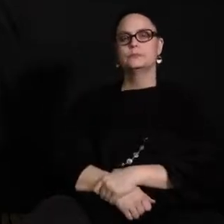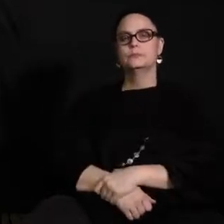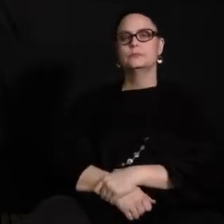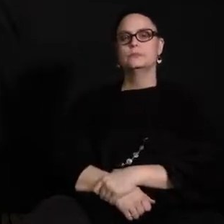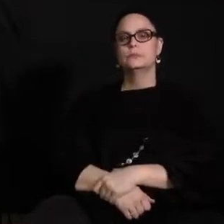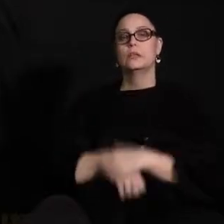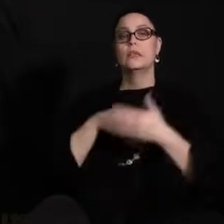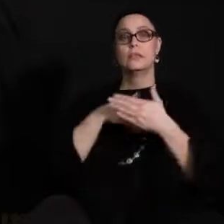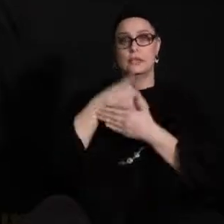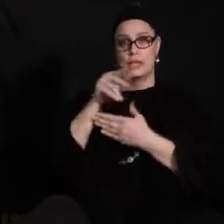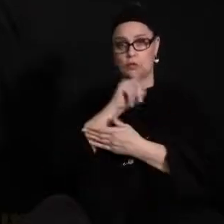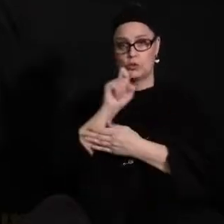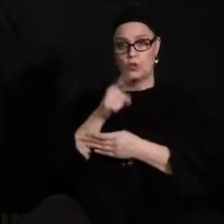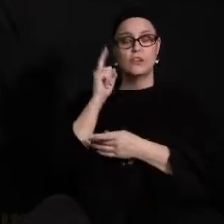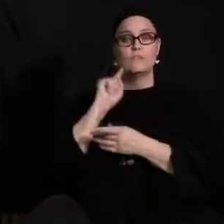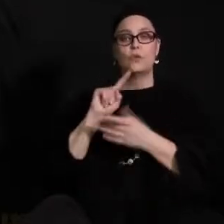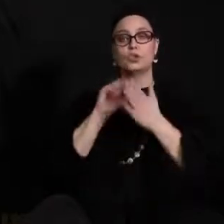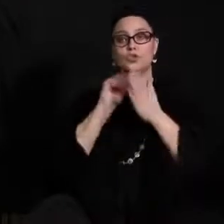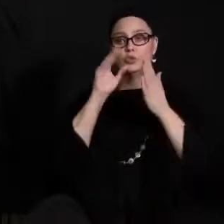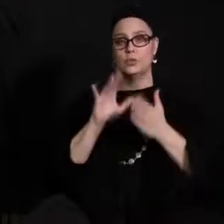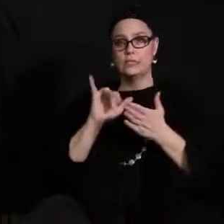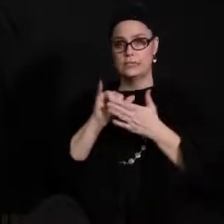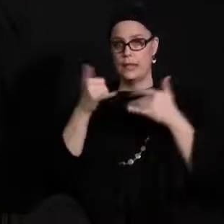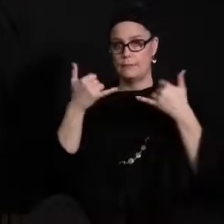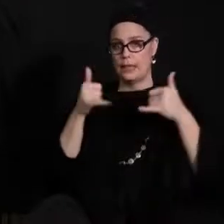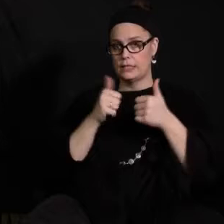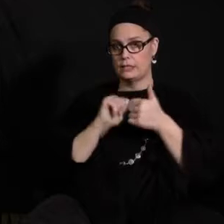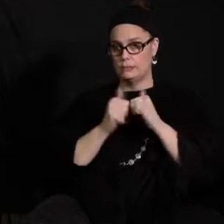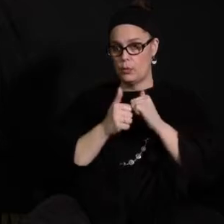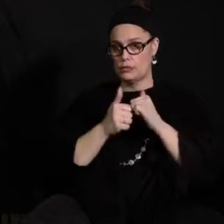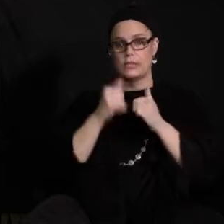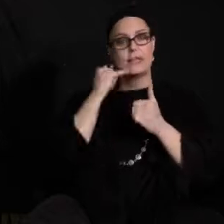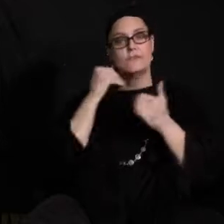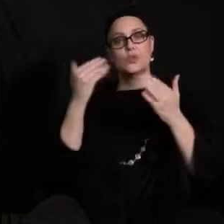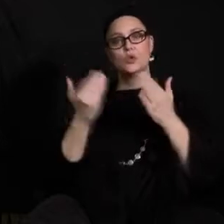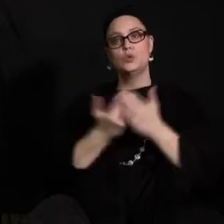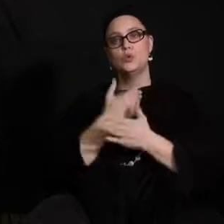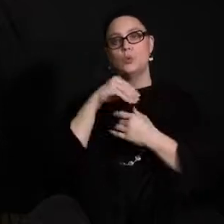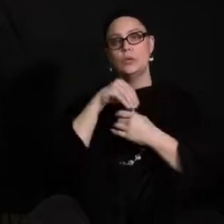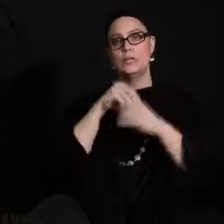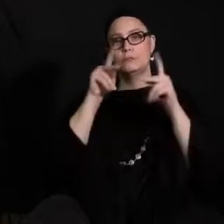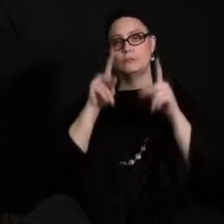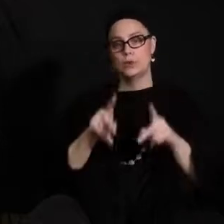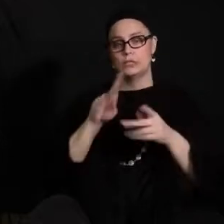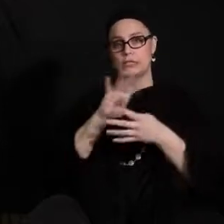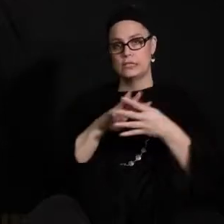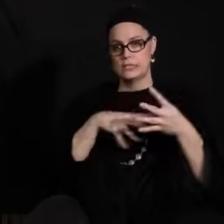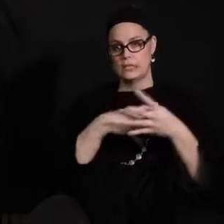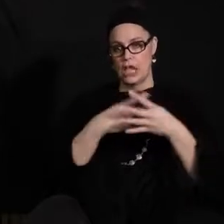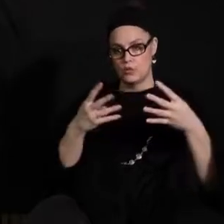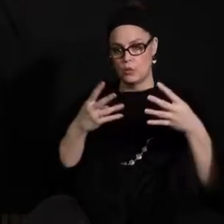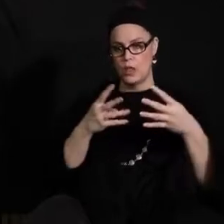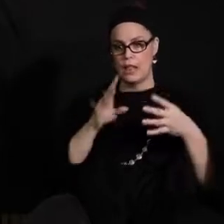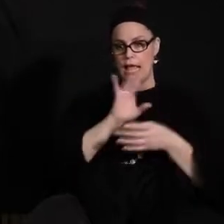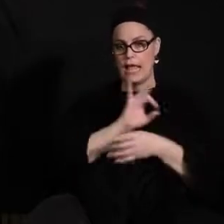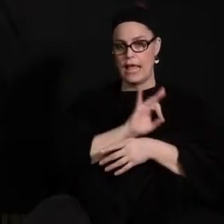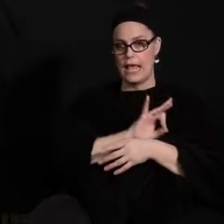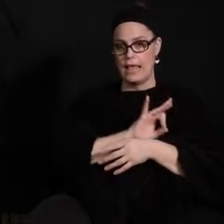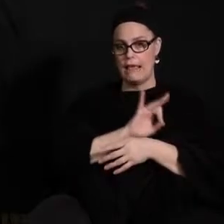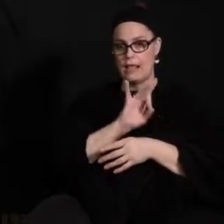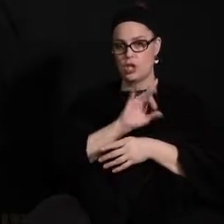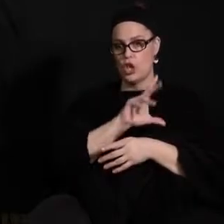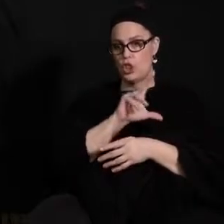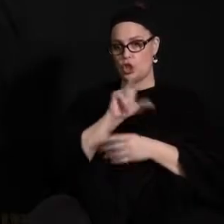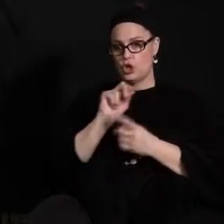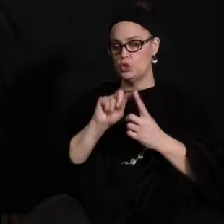next question for students who play sports if the new in-person schedule is from 8 30 to 1 will practice still be